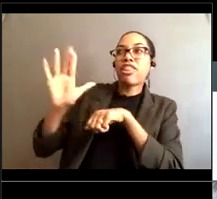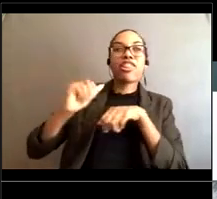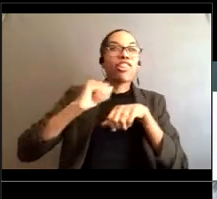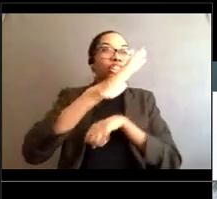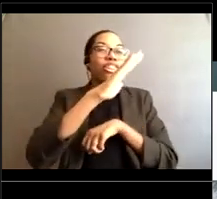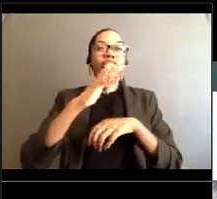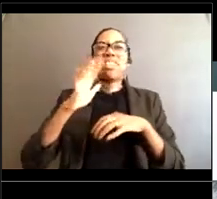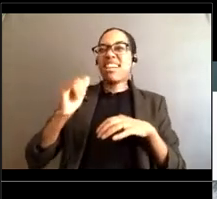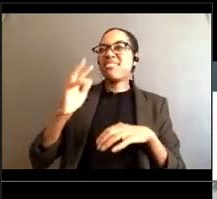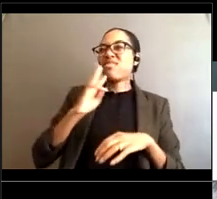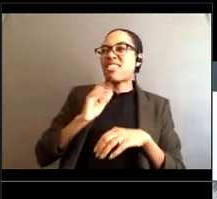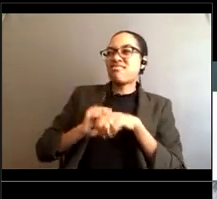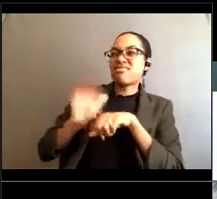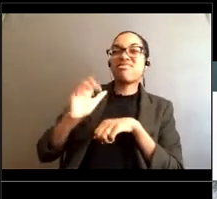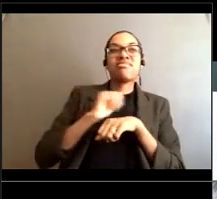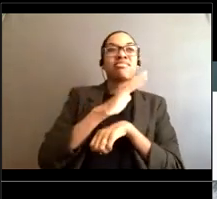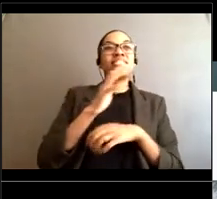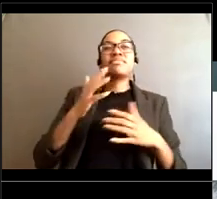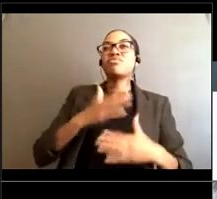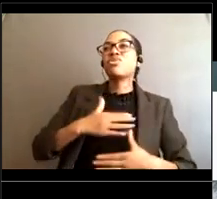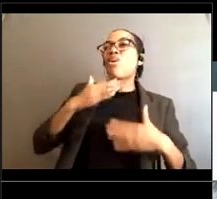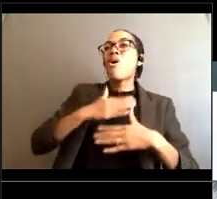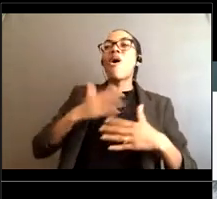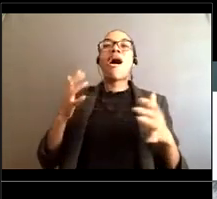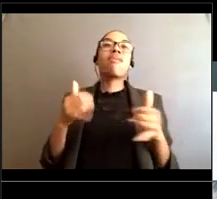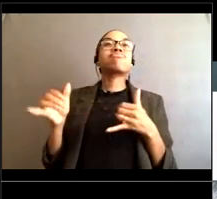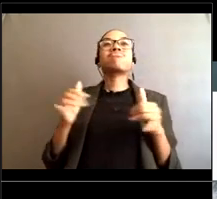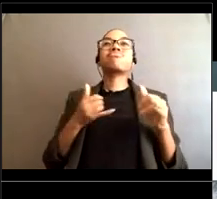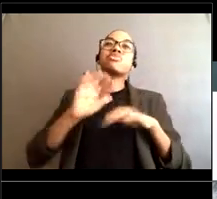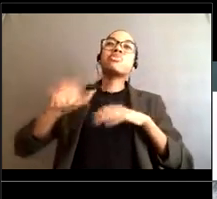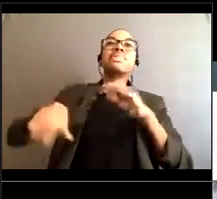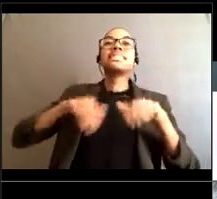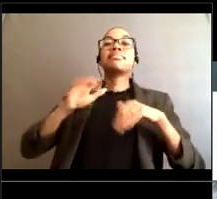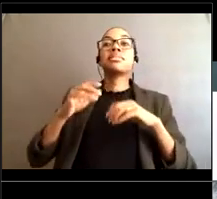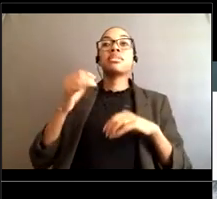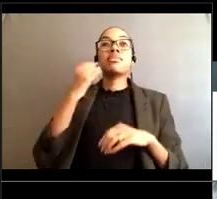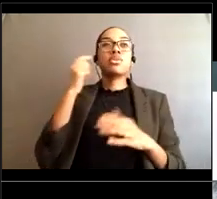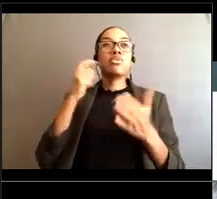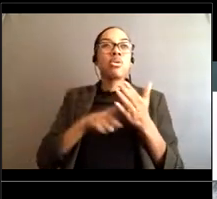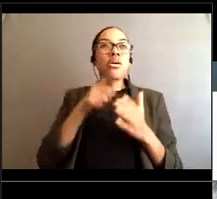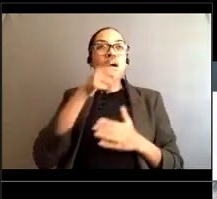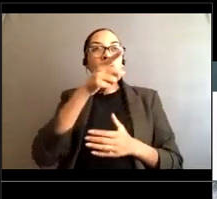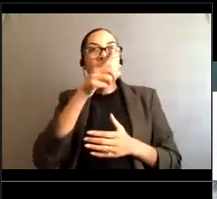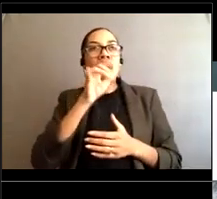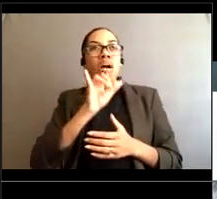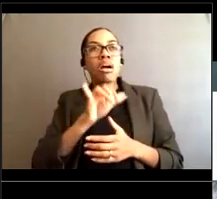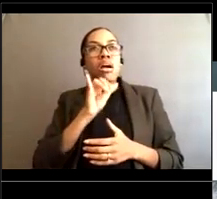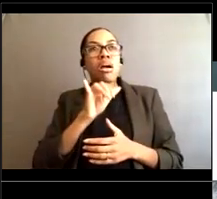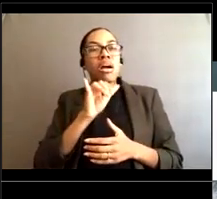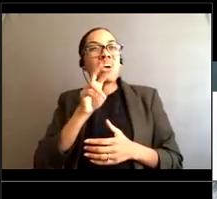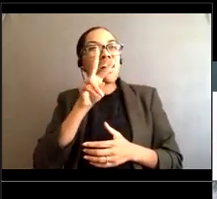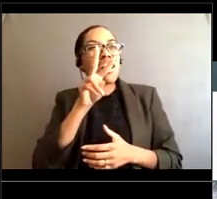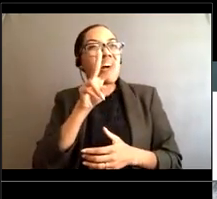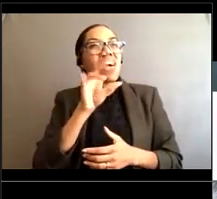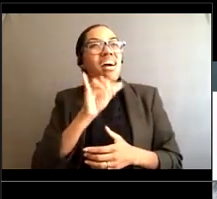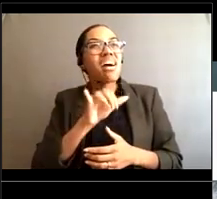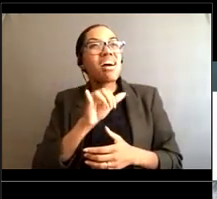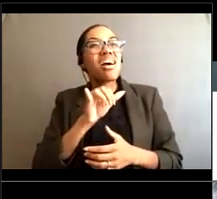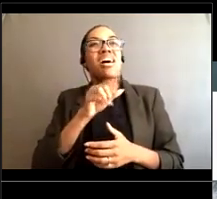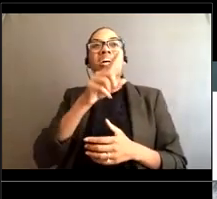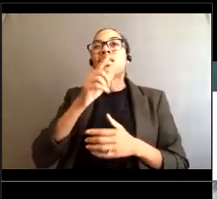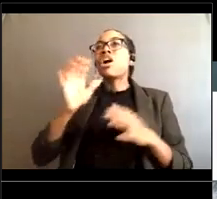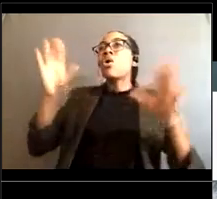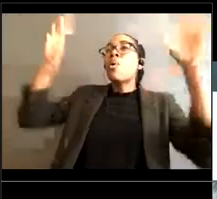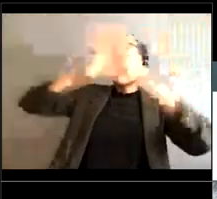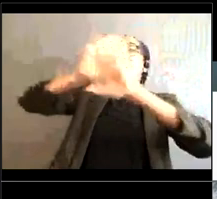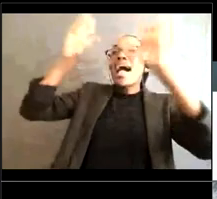if if they're looking like they're struggling if they're waving their arms If they're having a hard time staying afloat and